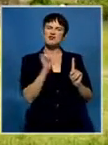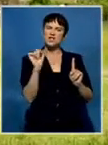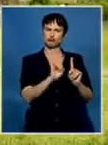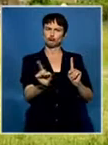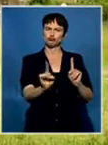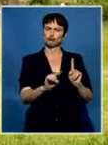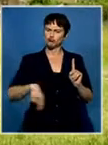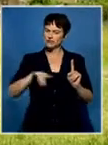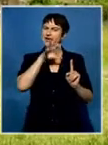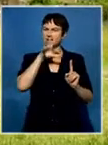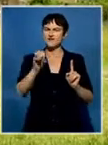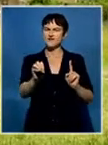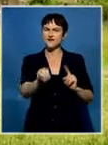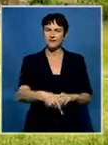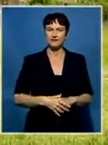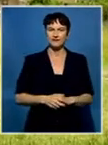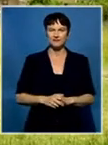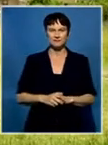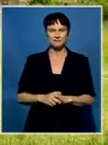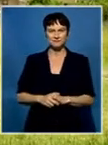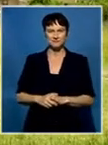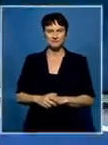freedom back. Ntakwa na ngatani, SABC News, Maseru, Lesotho. ngatani,